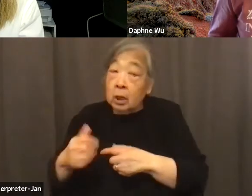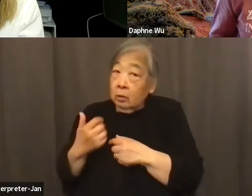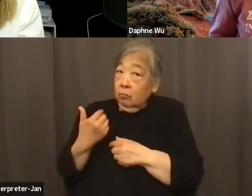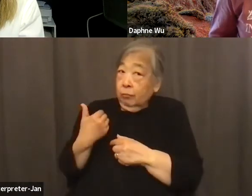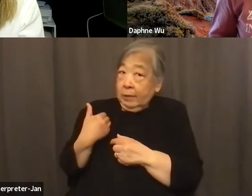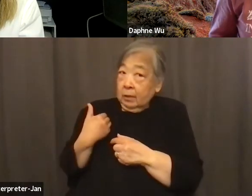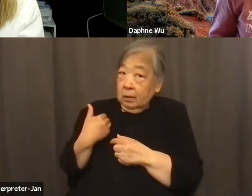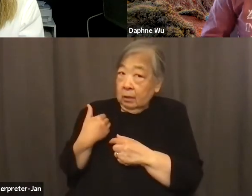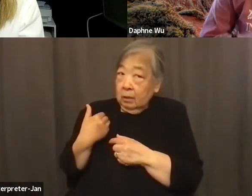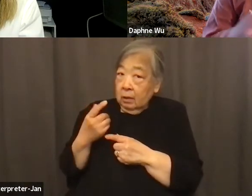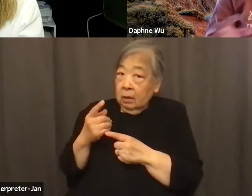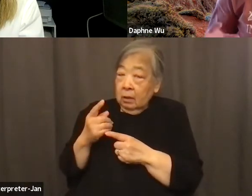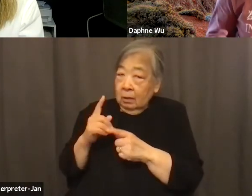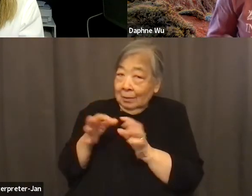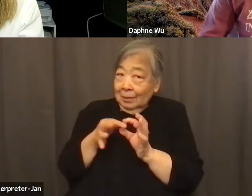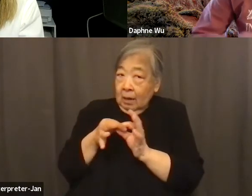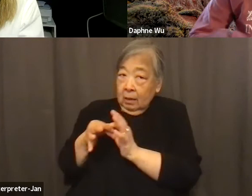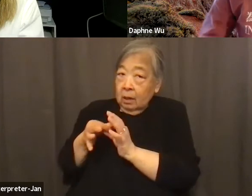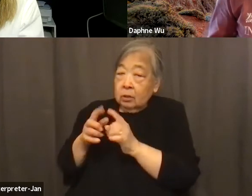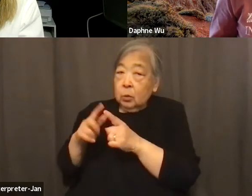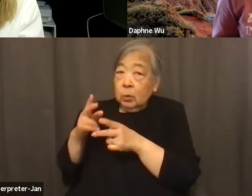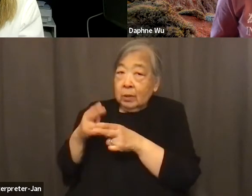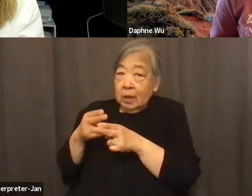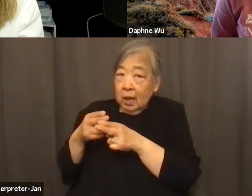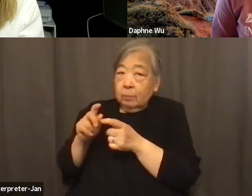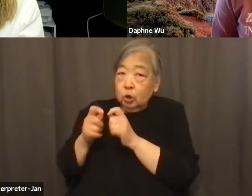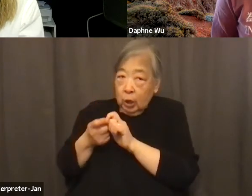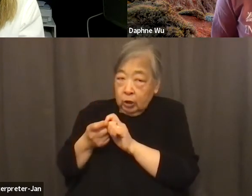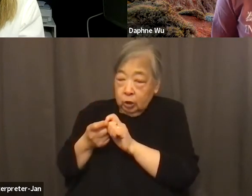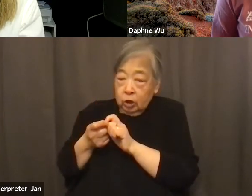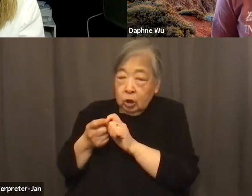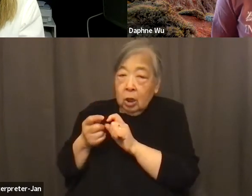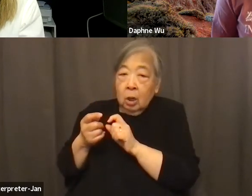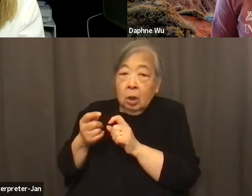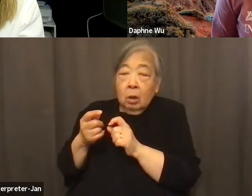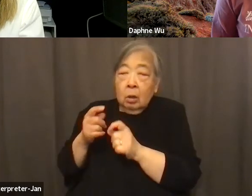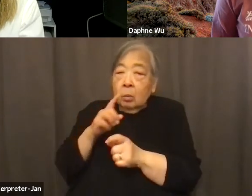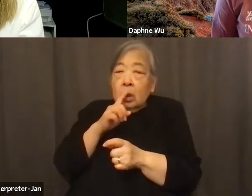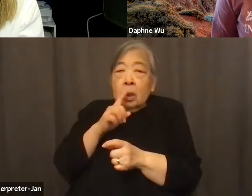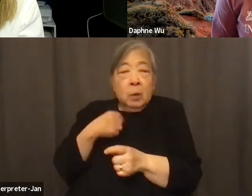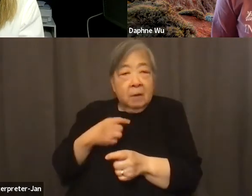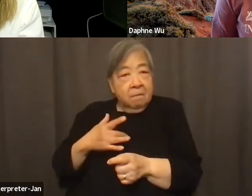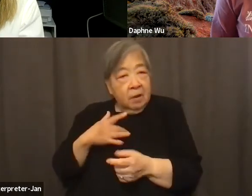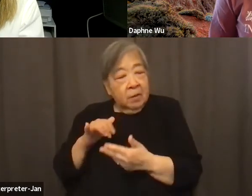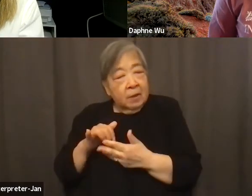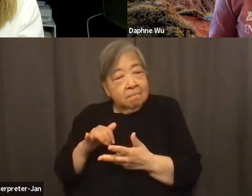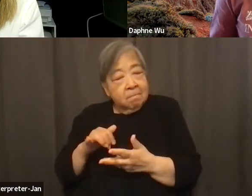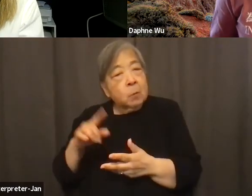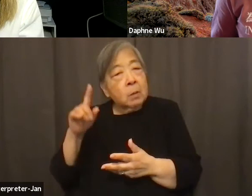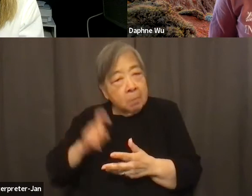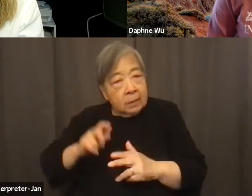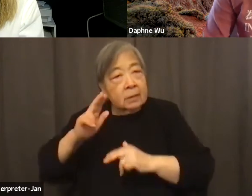tying in with the name change and evolution, we really feel like it's necessary to build